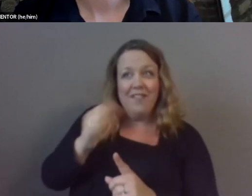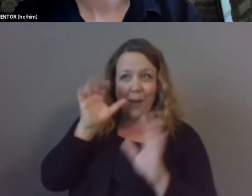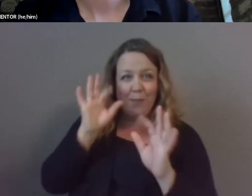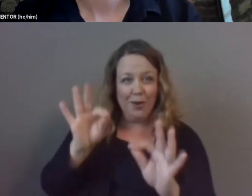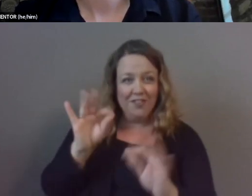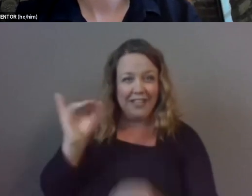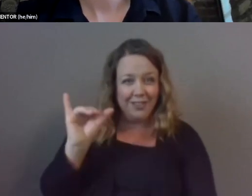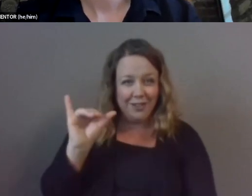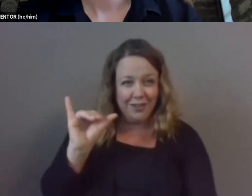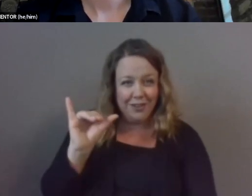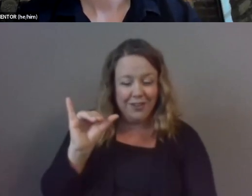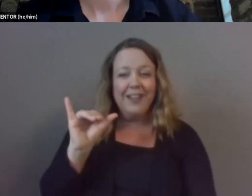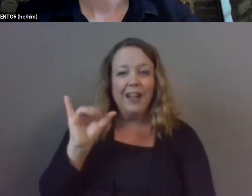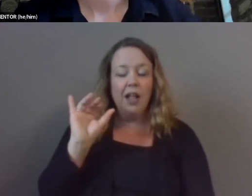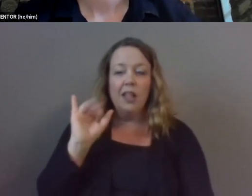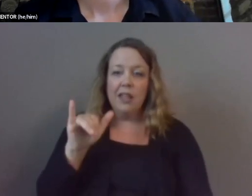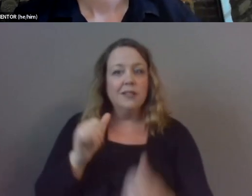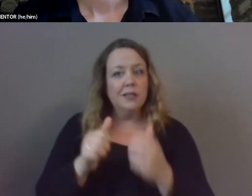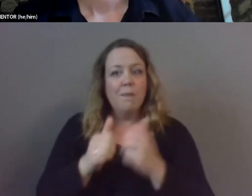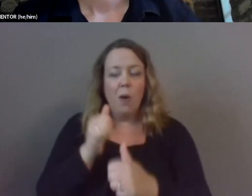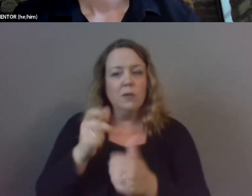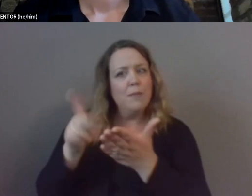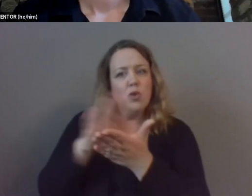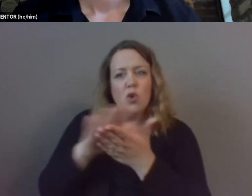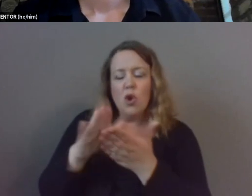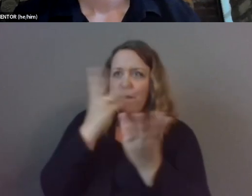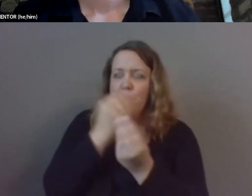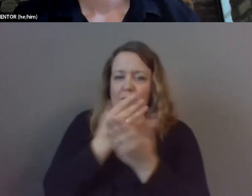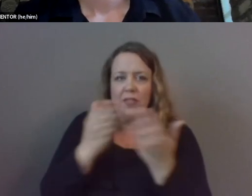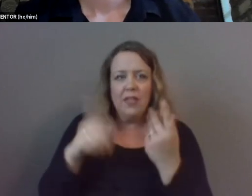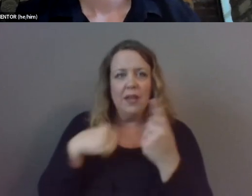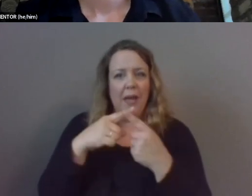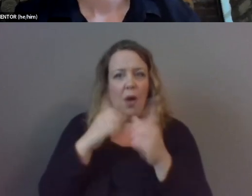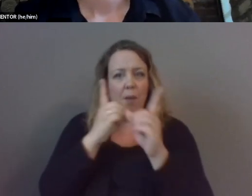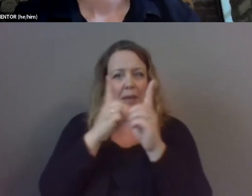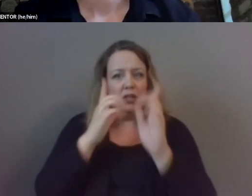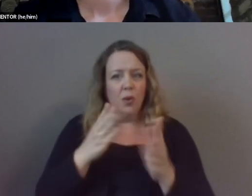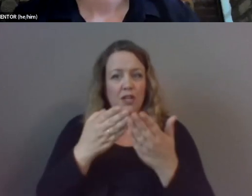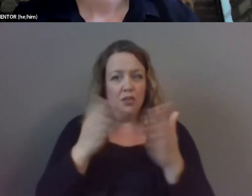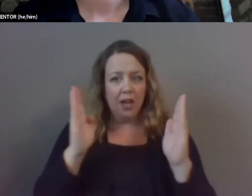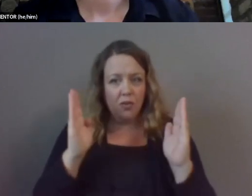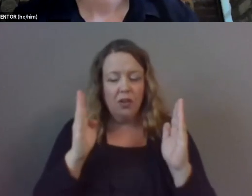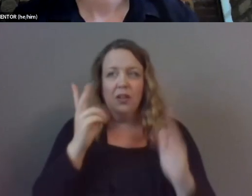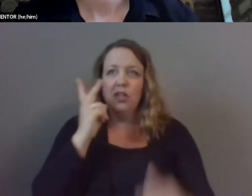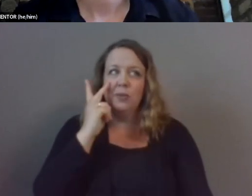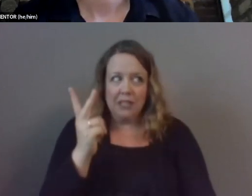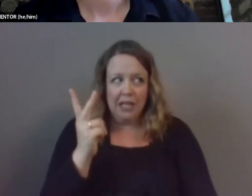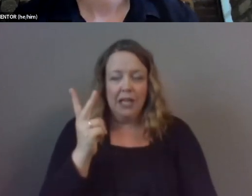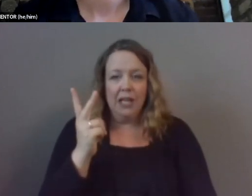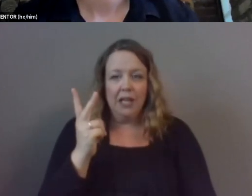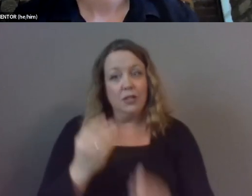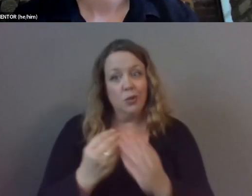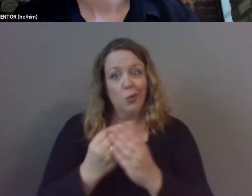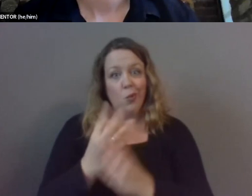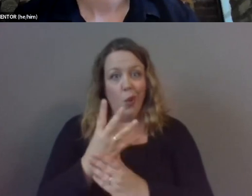one of the most purest and beautiful things about mentoring in general is that you see it's a growth experience for